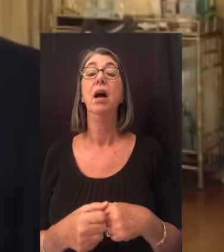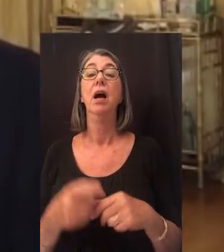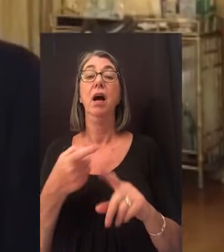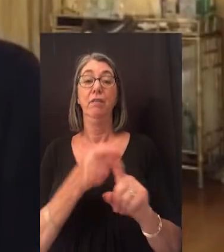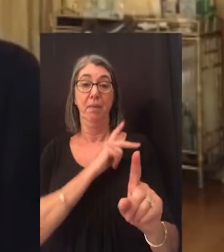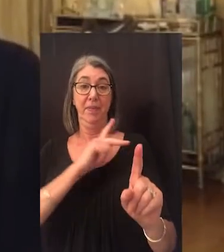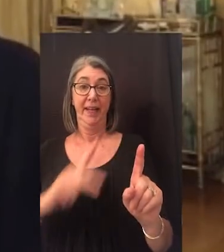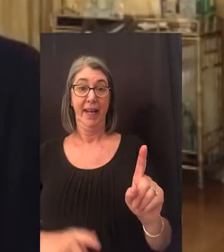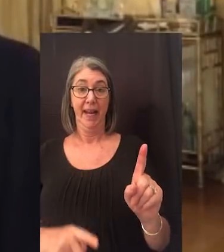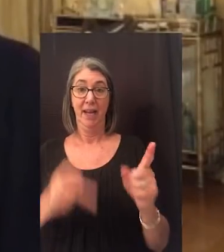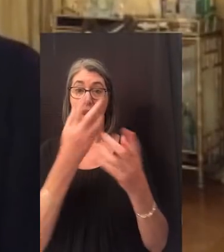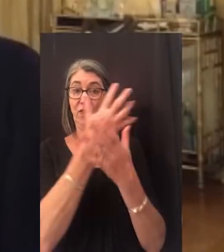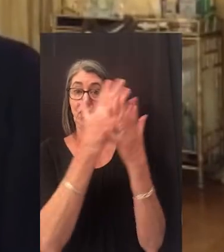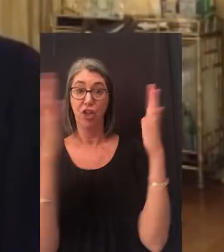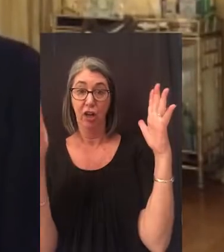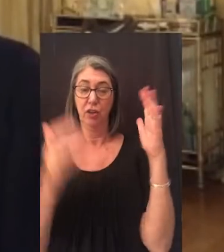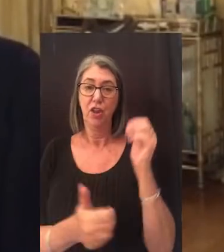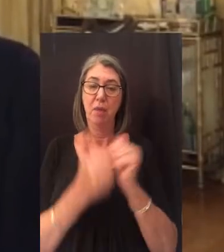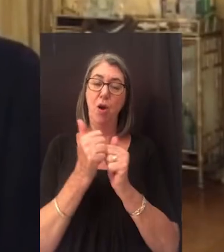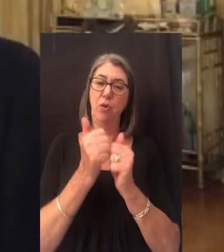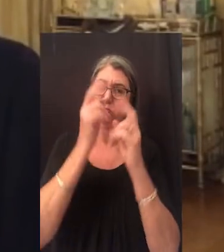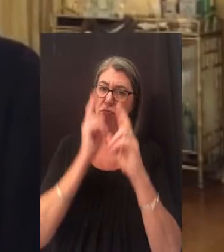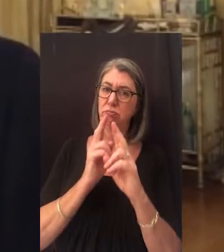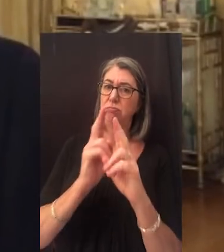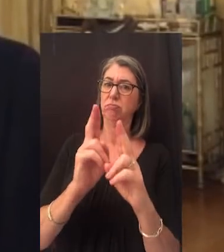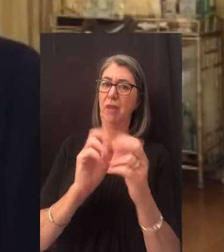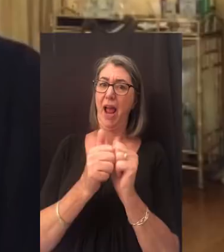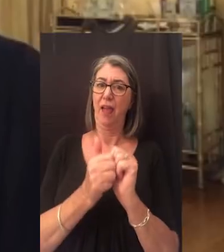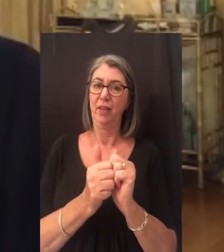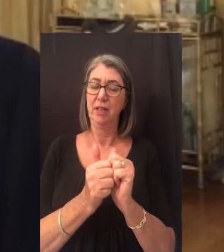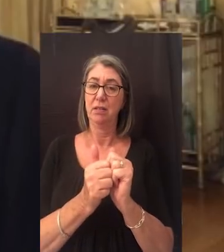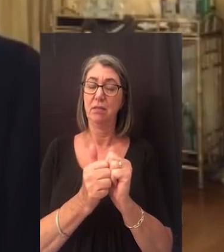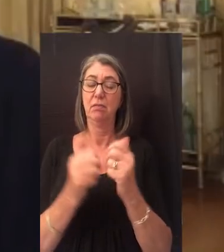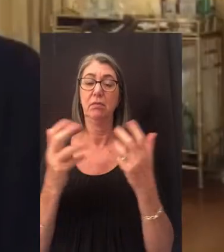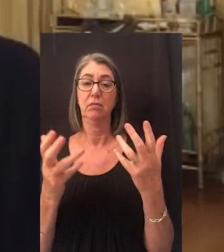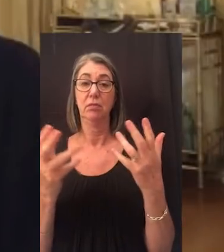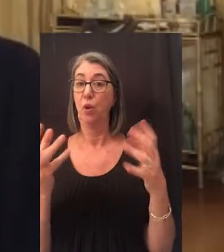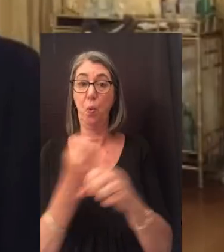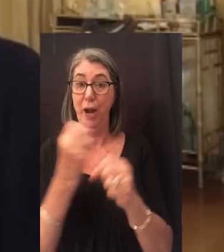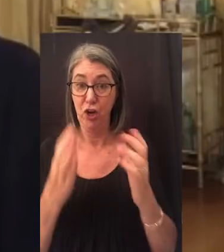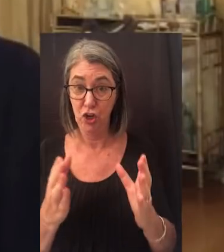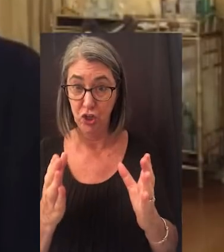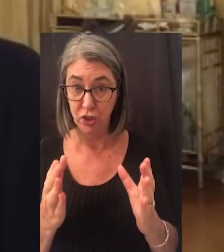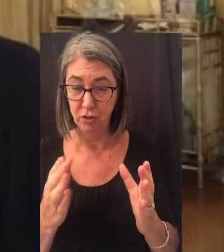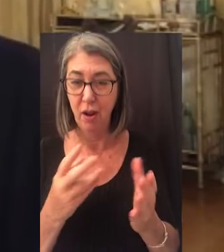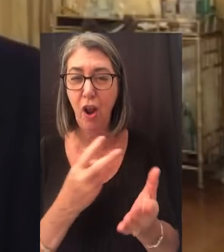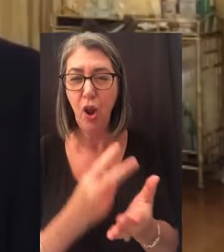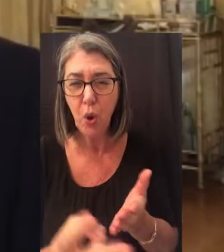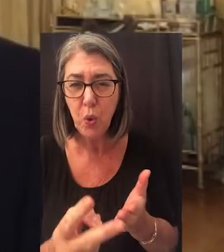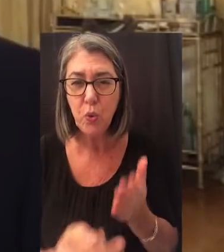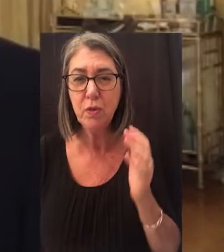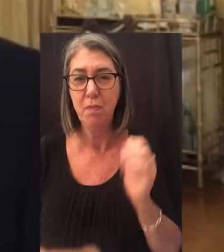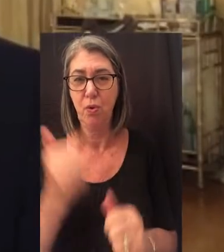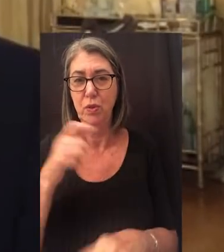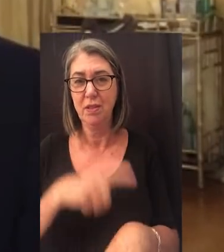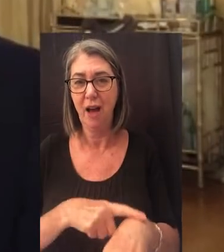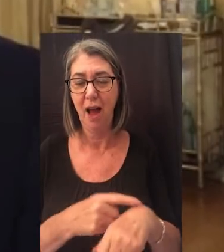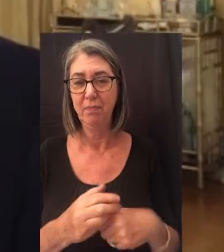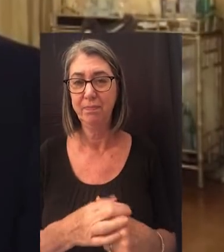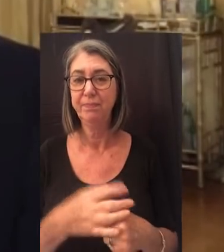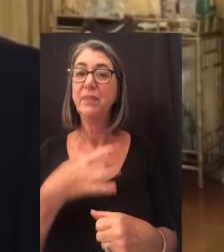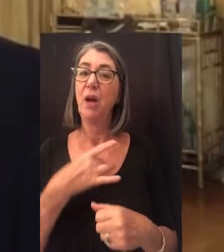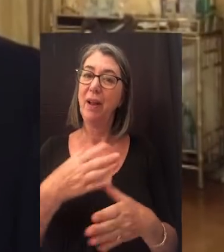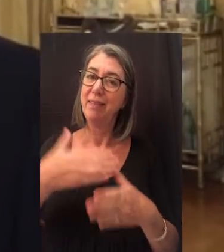From the king of the jungle to the most revered athletes, most so-called winners lose most of the time.